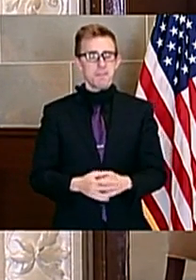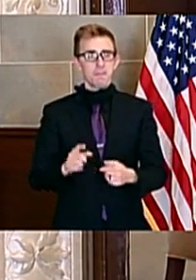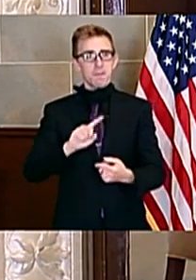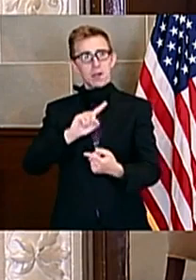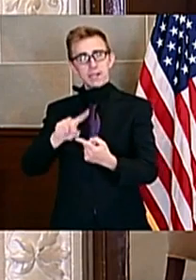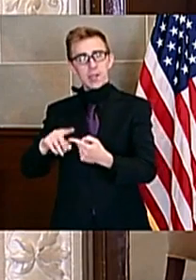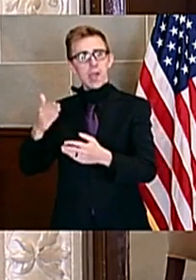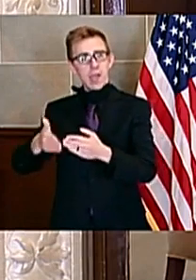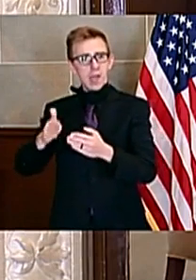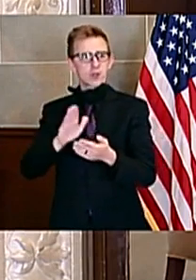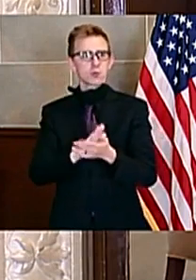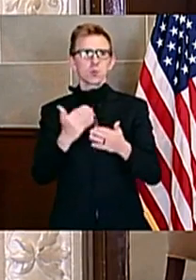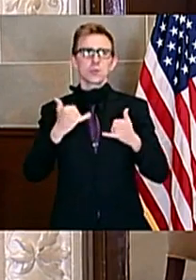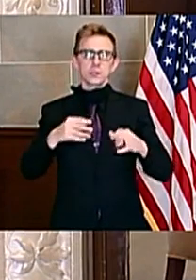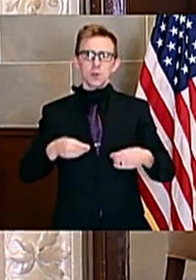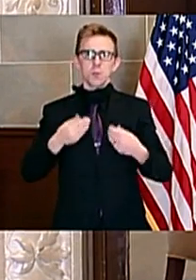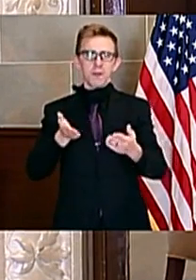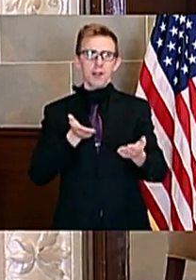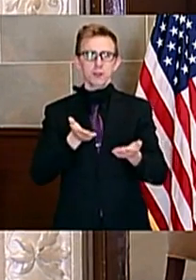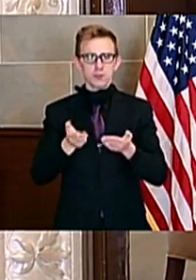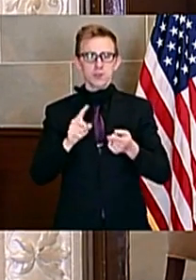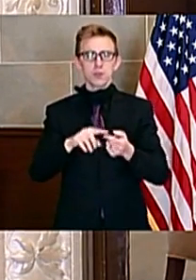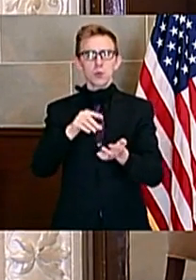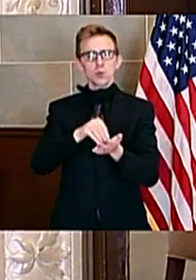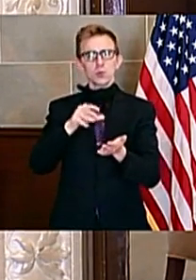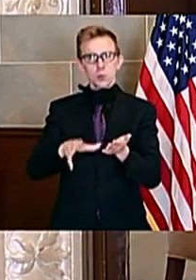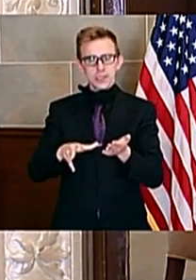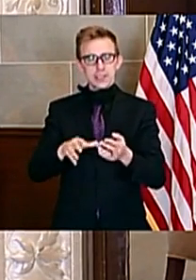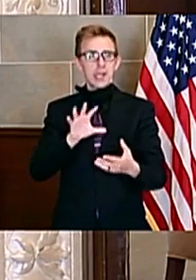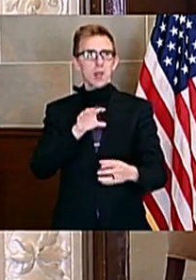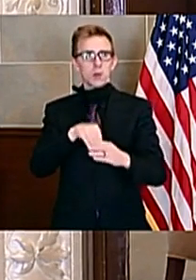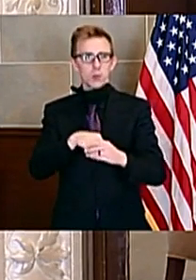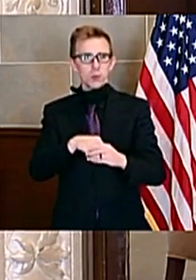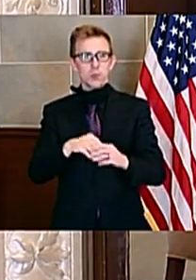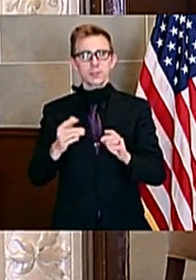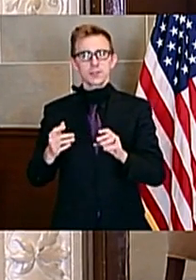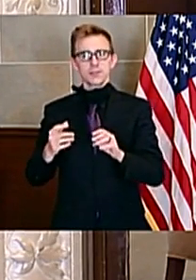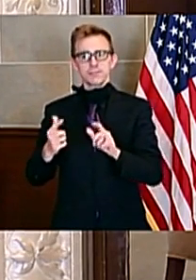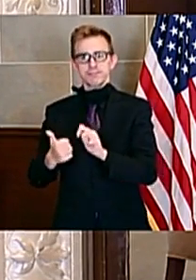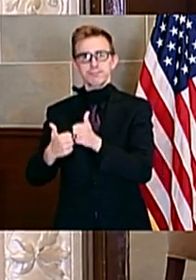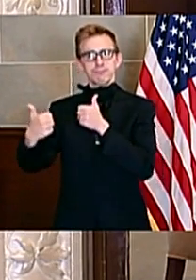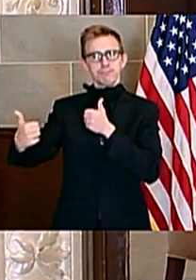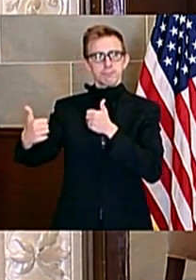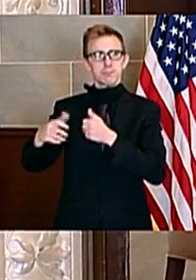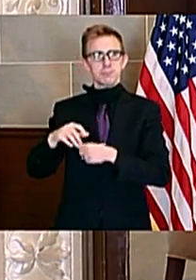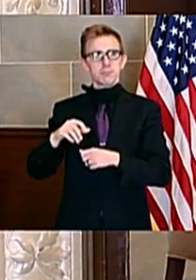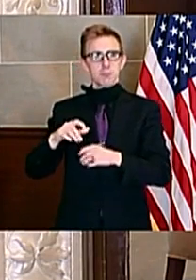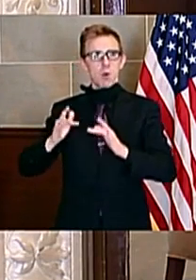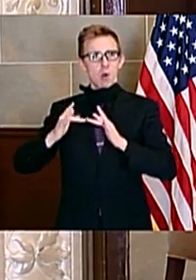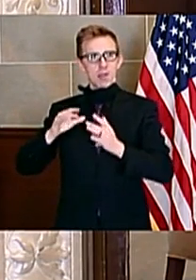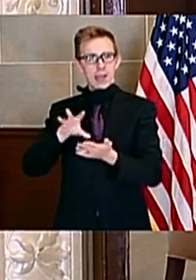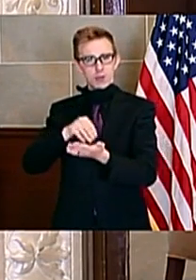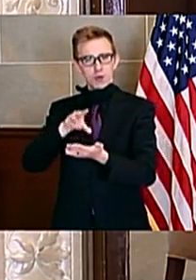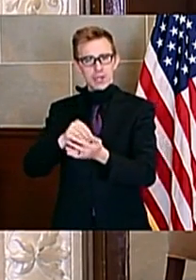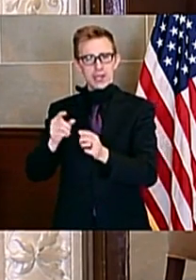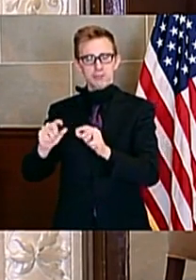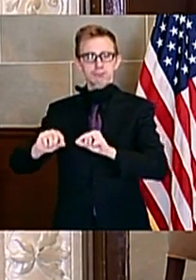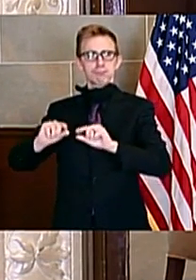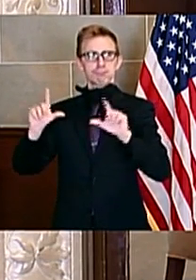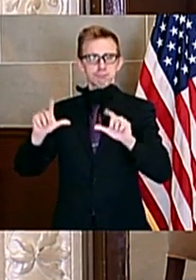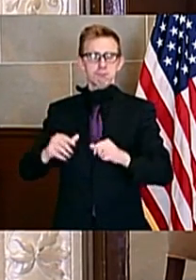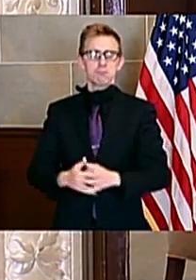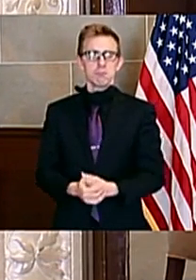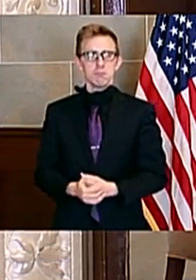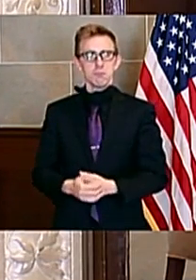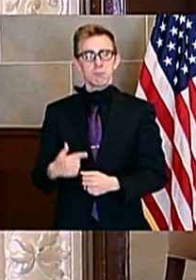continuing to provide services to students, including remote learning and much-needed meals. We're proud to say that more than